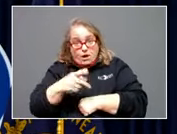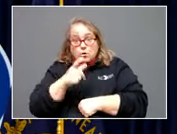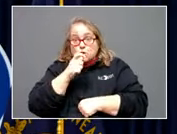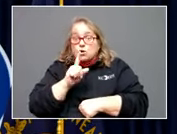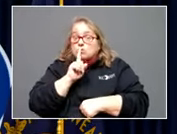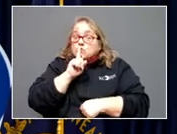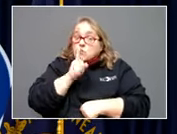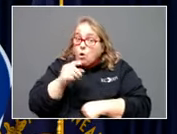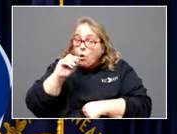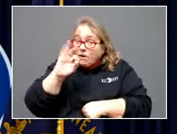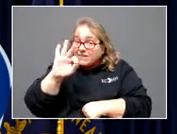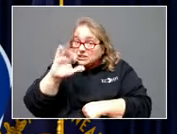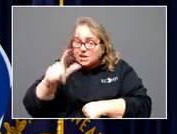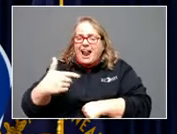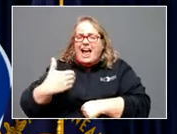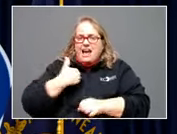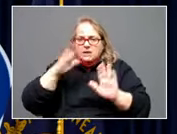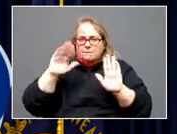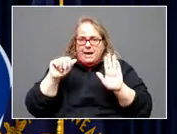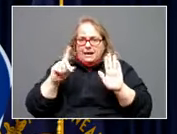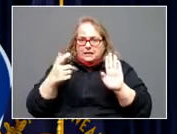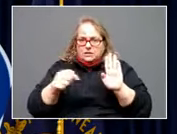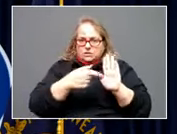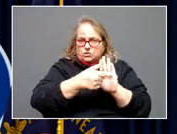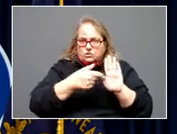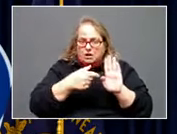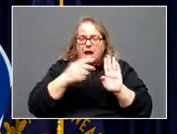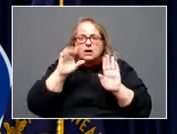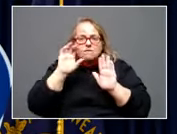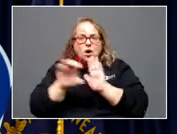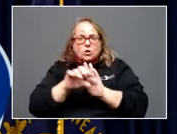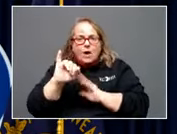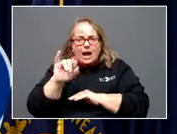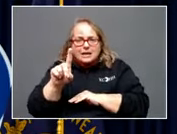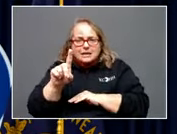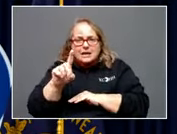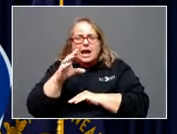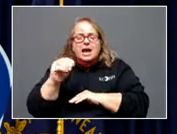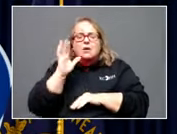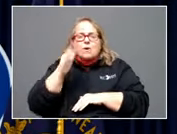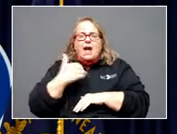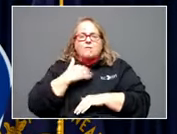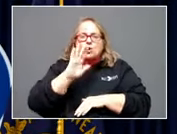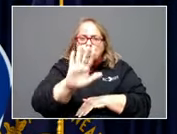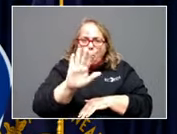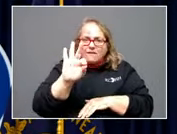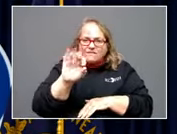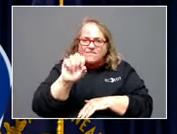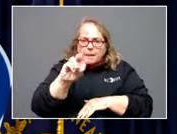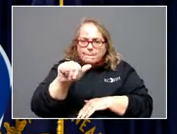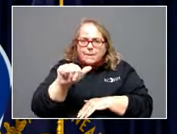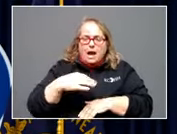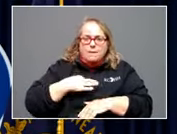badges and photo ID, and they will also have your FEMA application number. So if you've registered